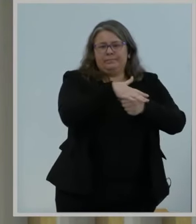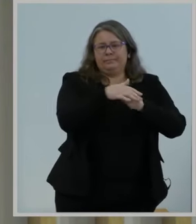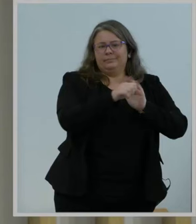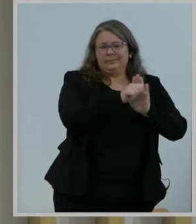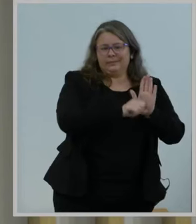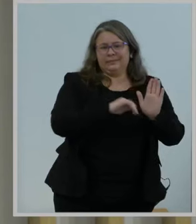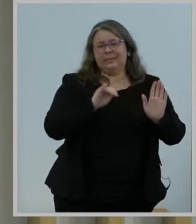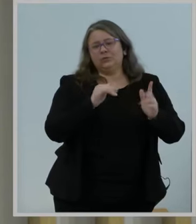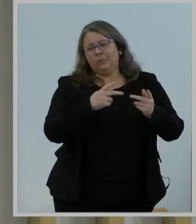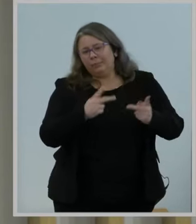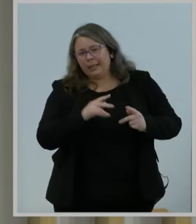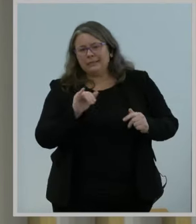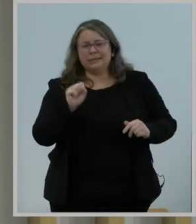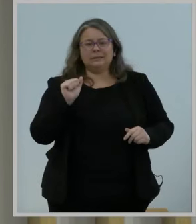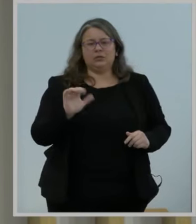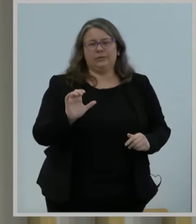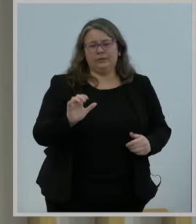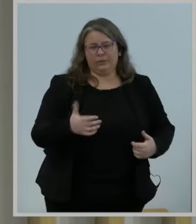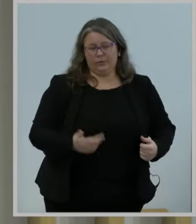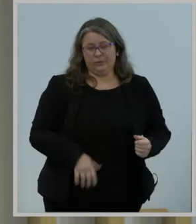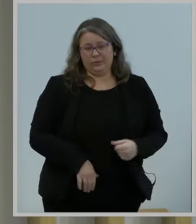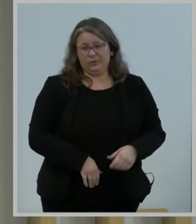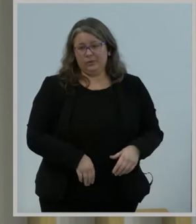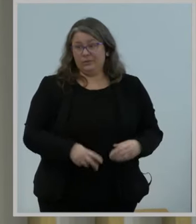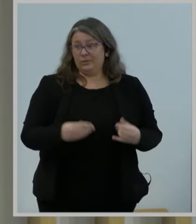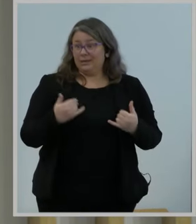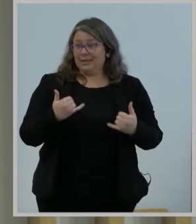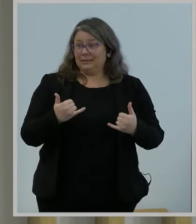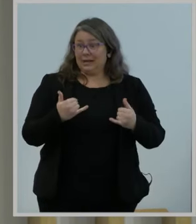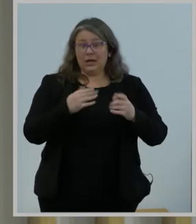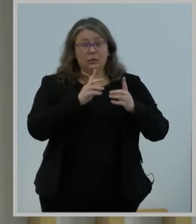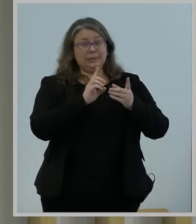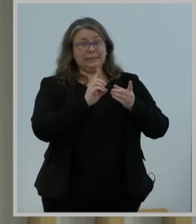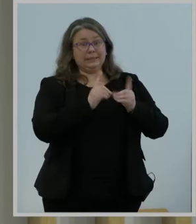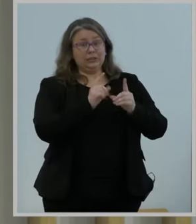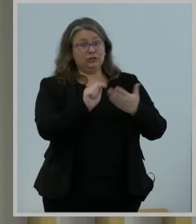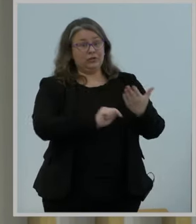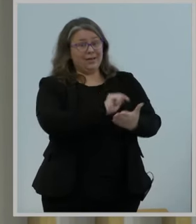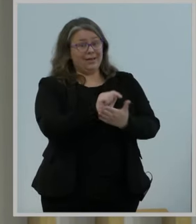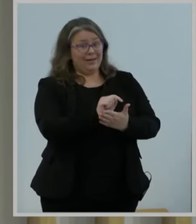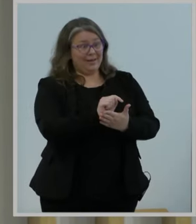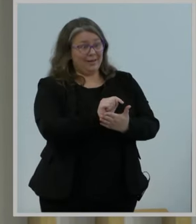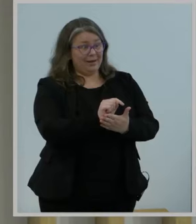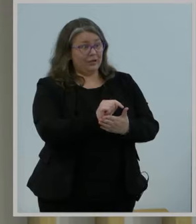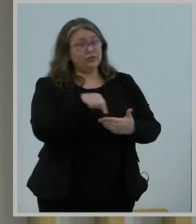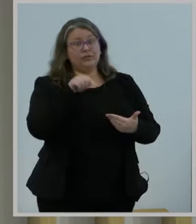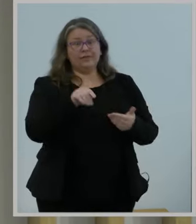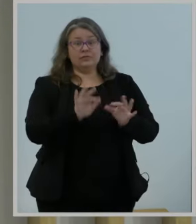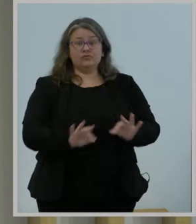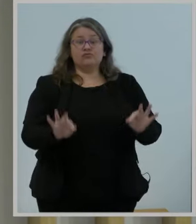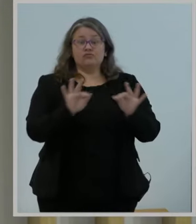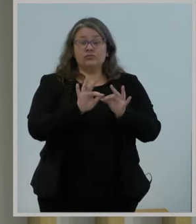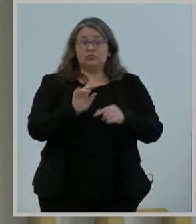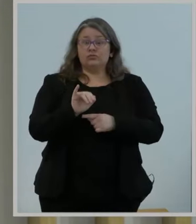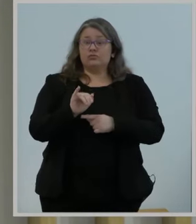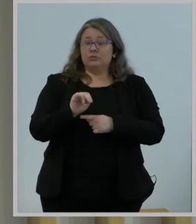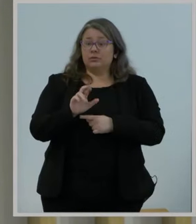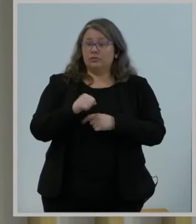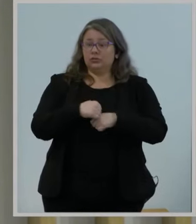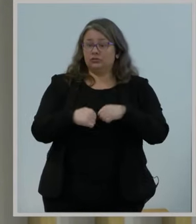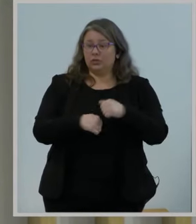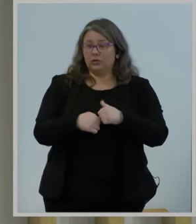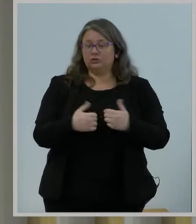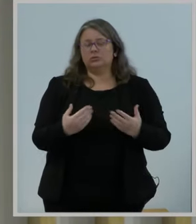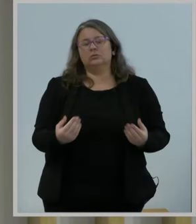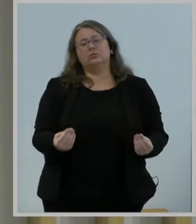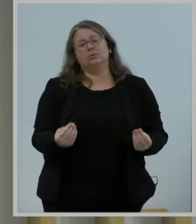infrastructure in the digital age, come on. It's time for a national policy. In the wake of the pandemic, we know that